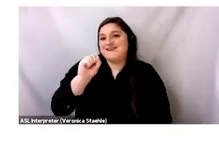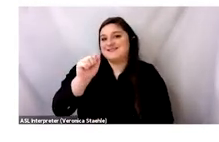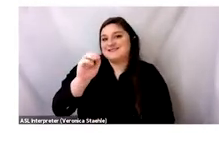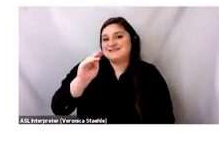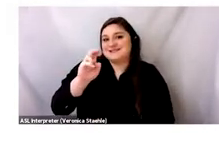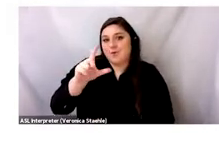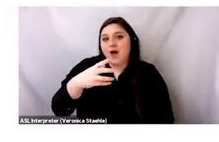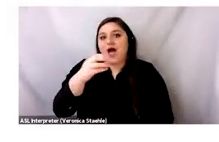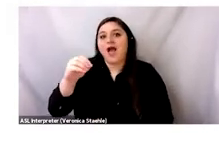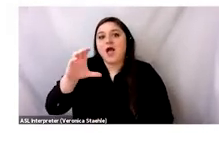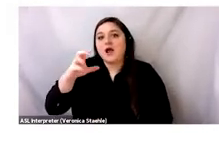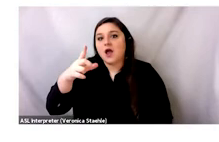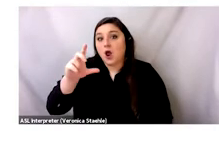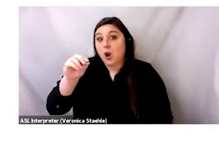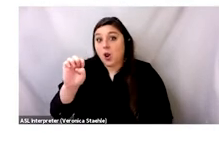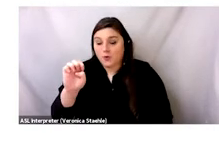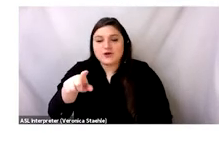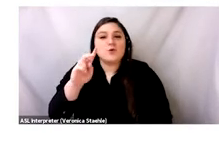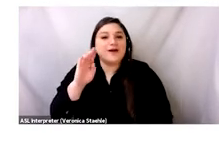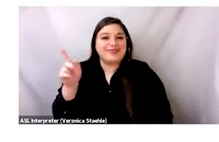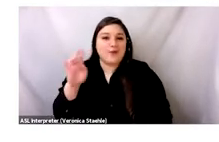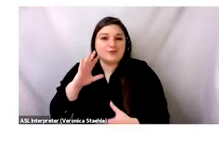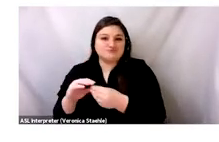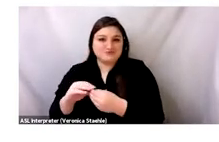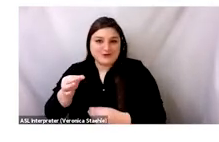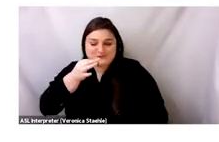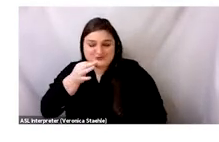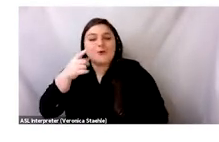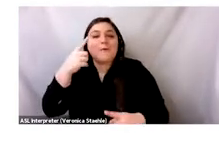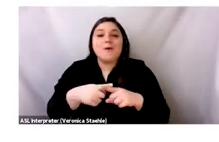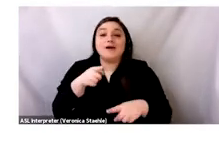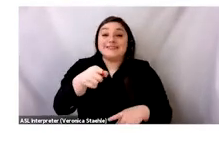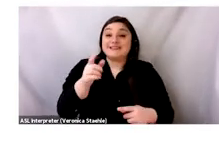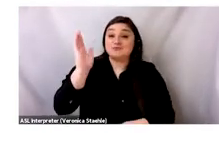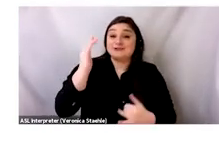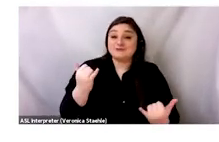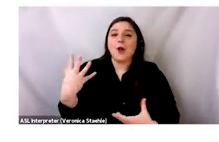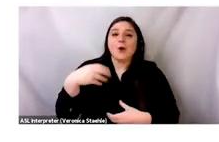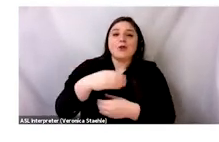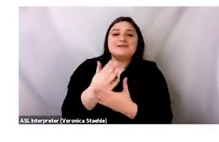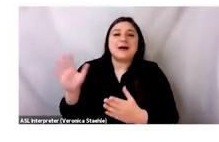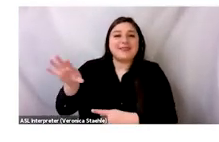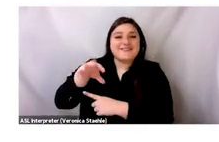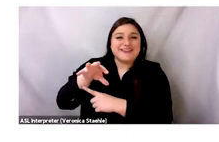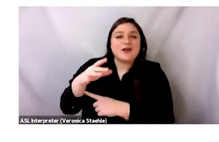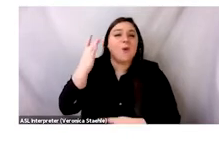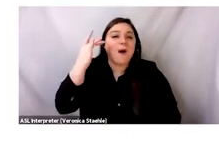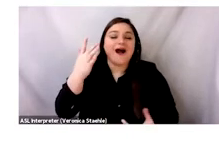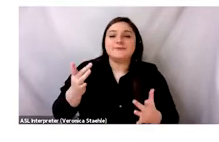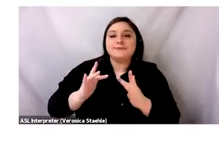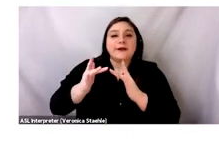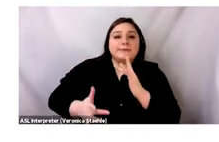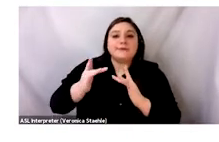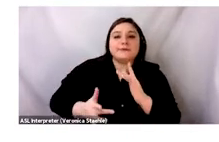and Chloe, who you're going to hear from soon. They actually pre-recorded some of their parts for the presentation just for connectivity